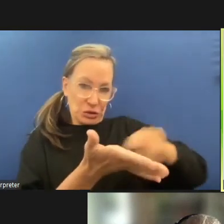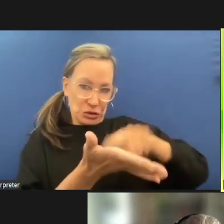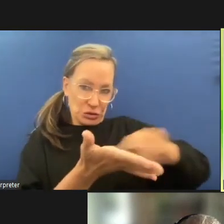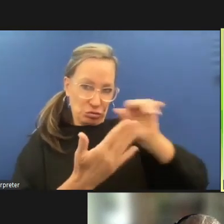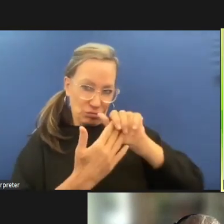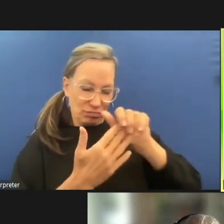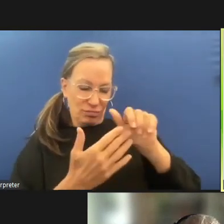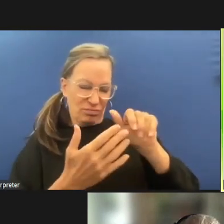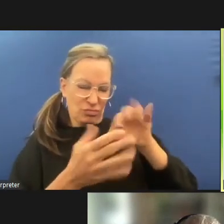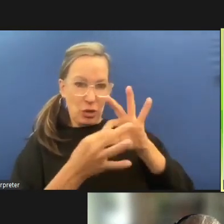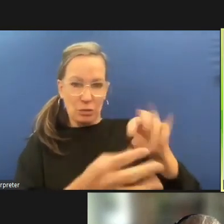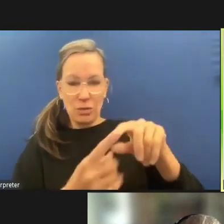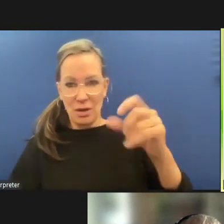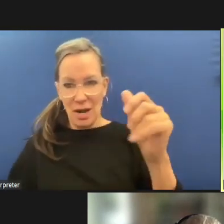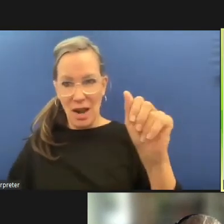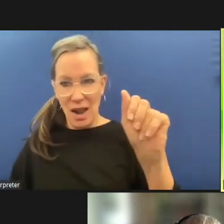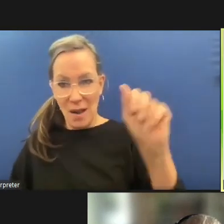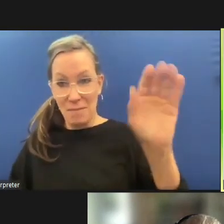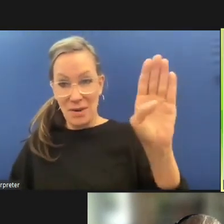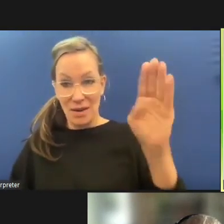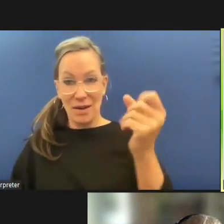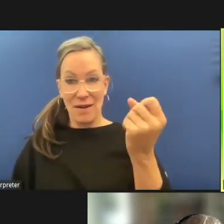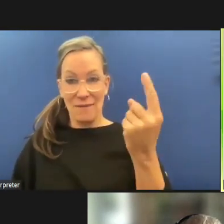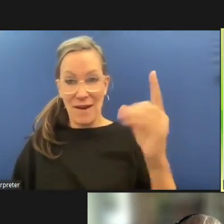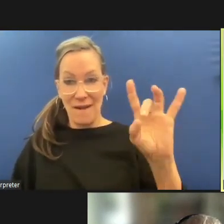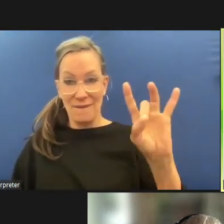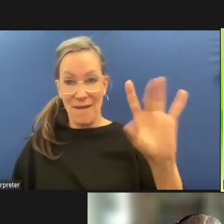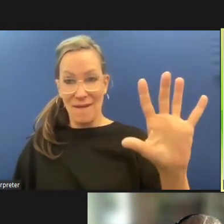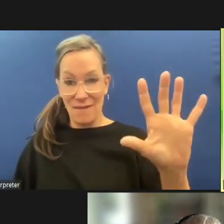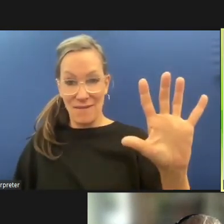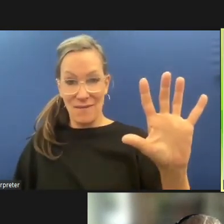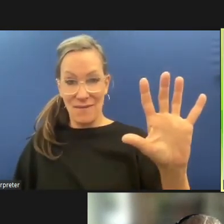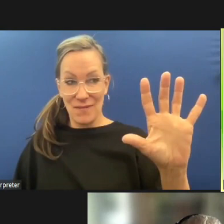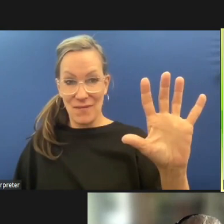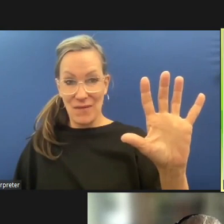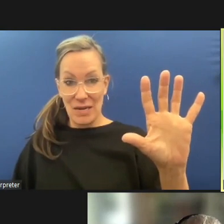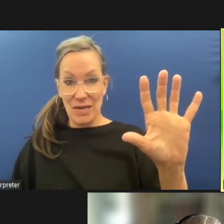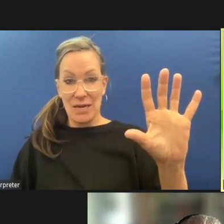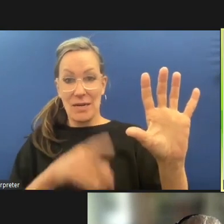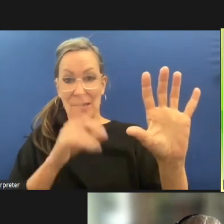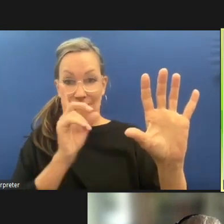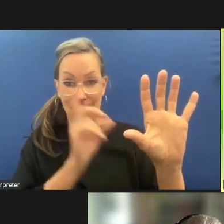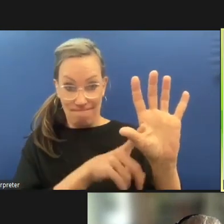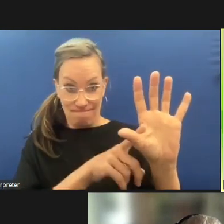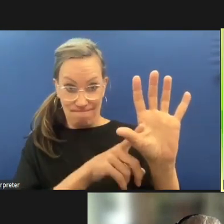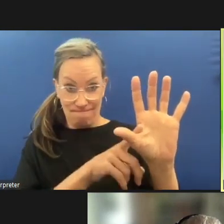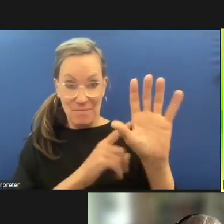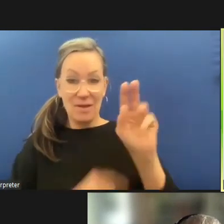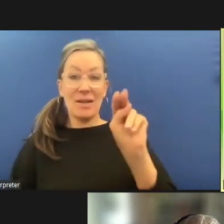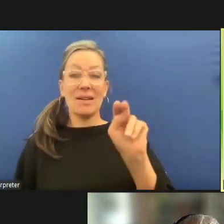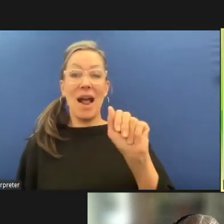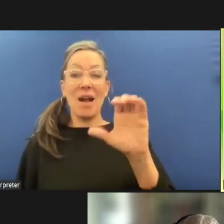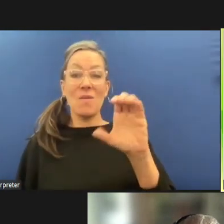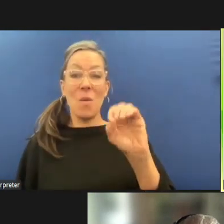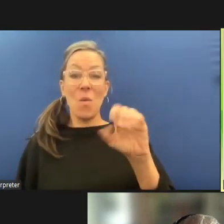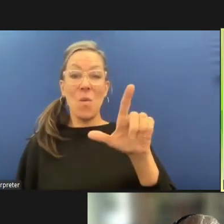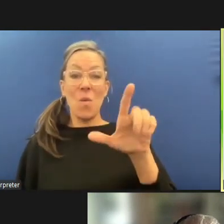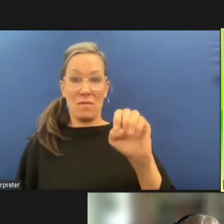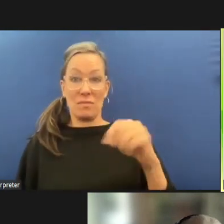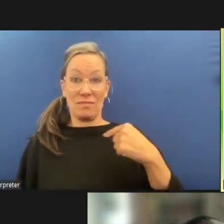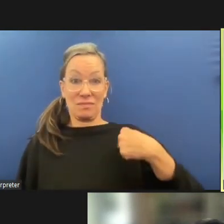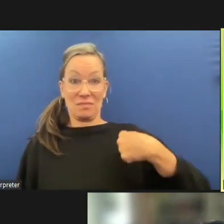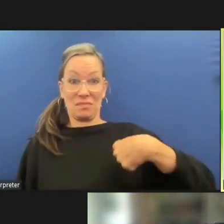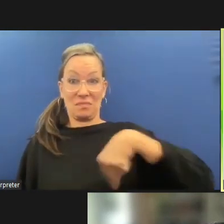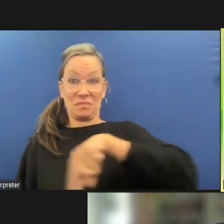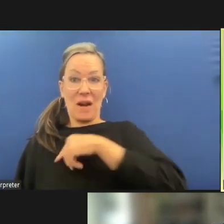um nacle the national association for civilian oversight of law enforcement um our website is nacle.org um